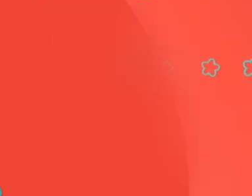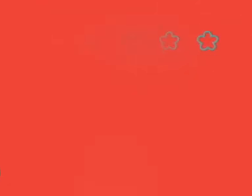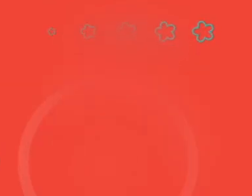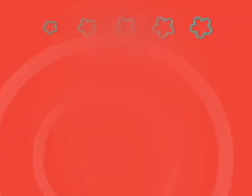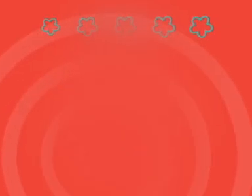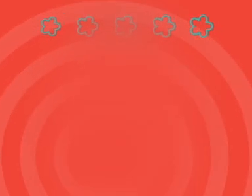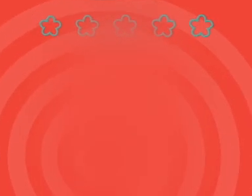Let's